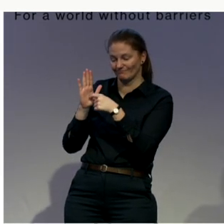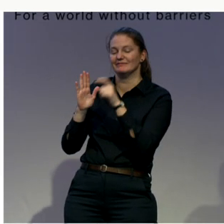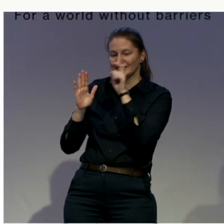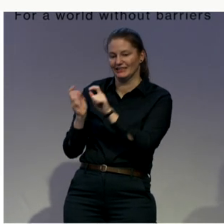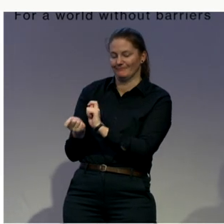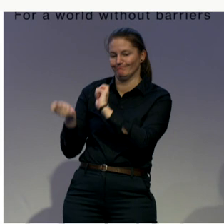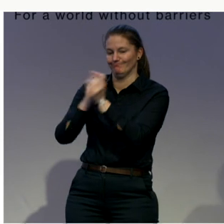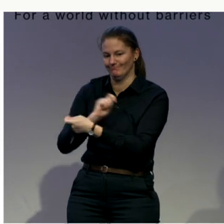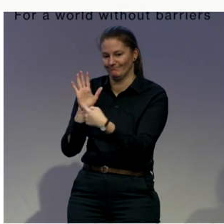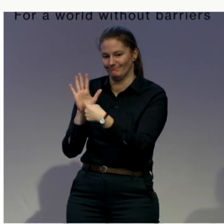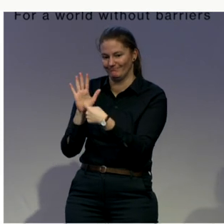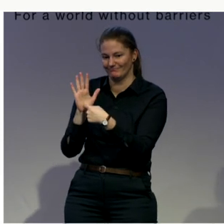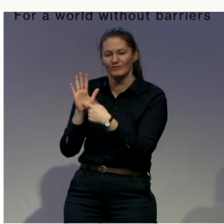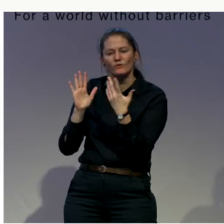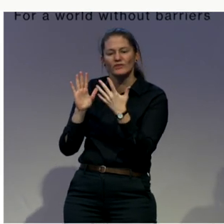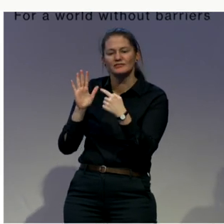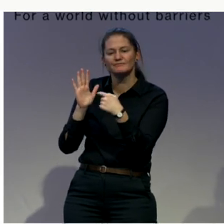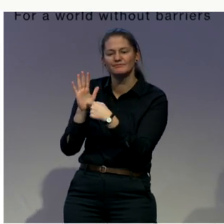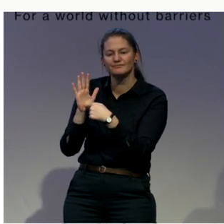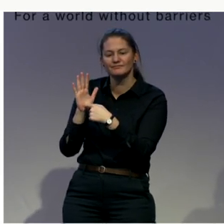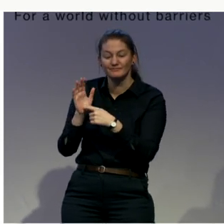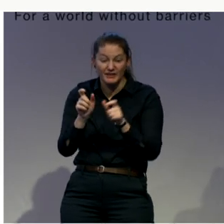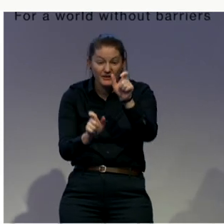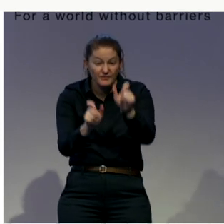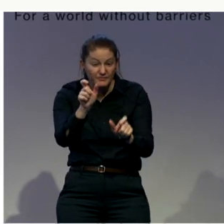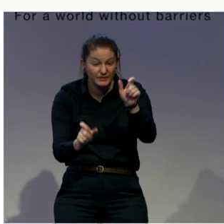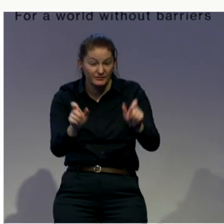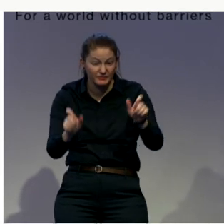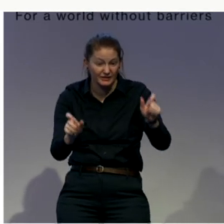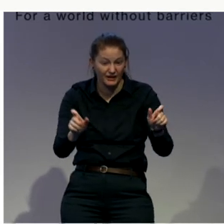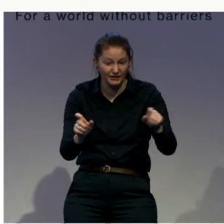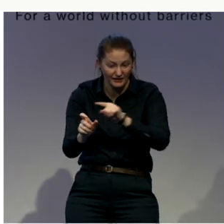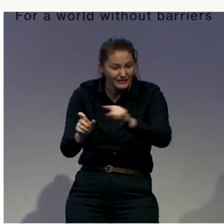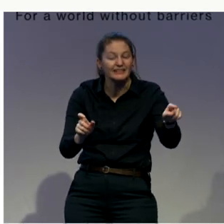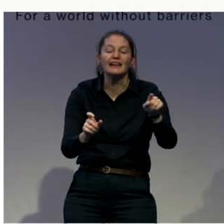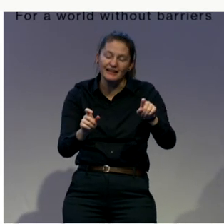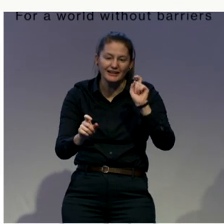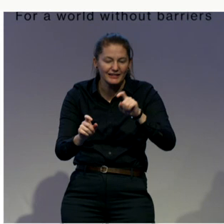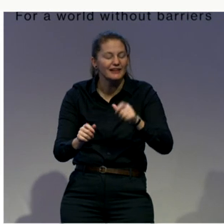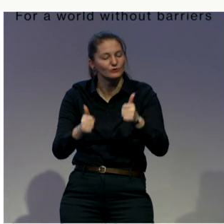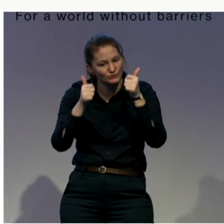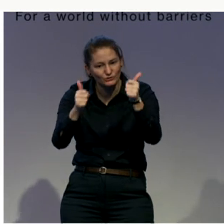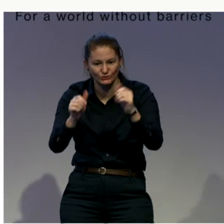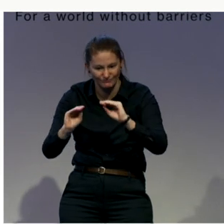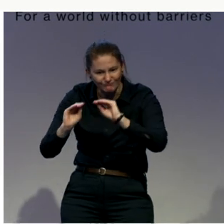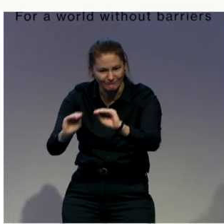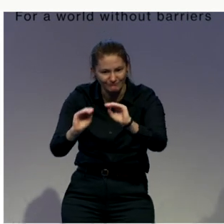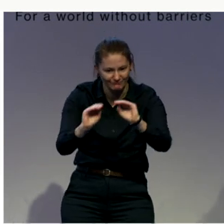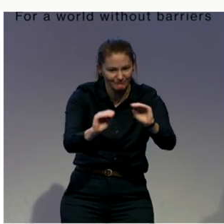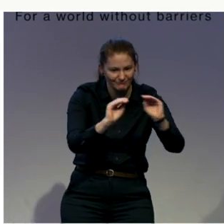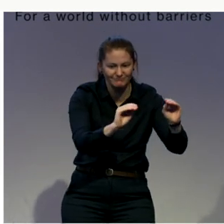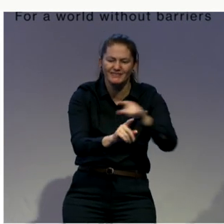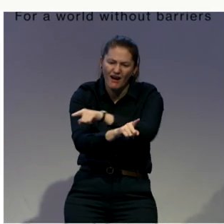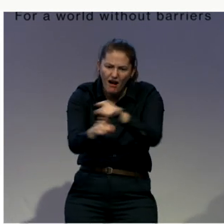so that their attitudes and their knowledge on the rights of persons with disabilities increase. And